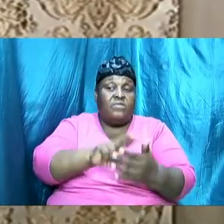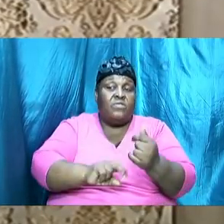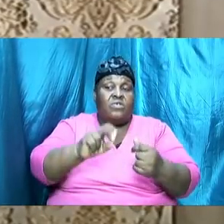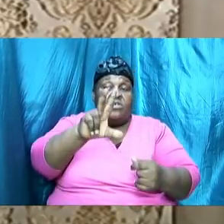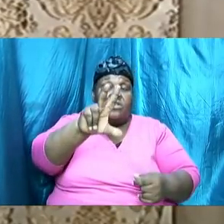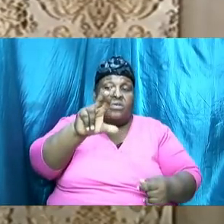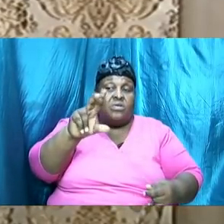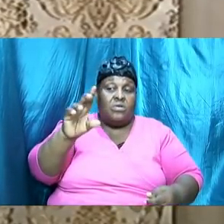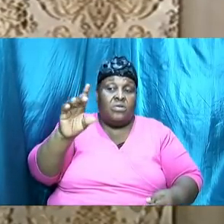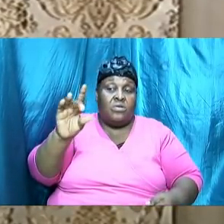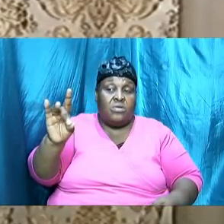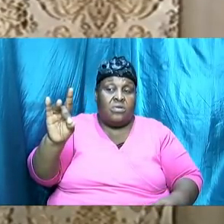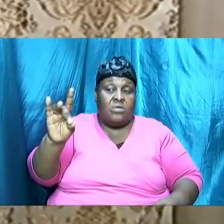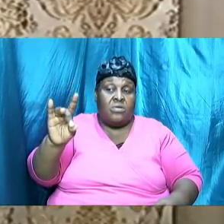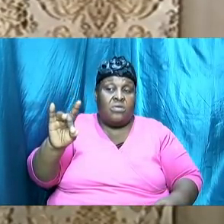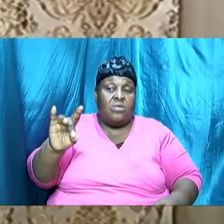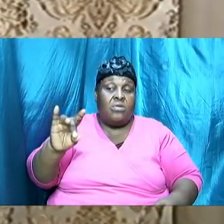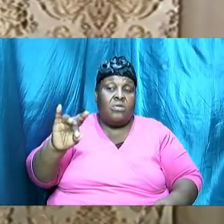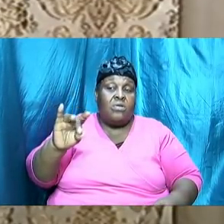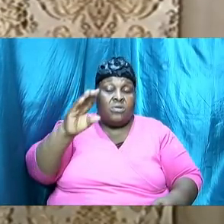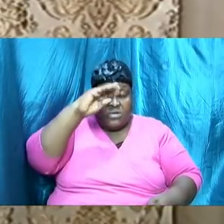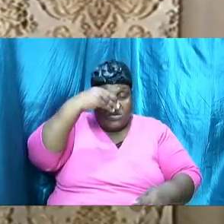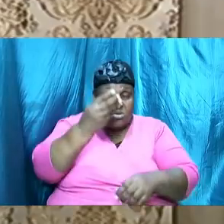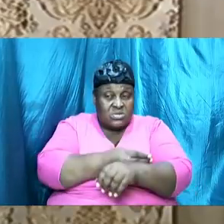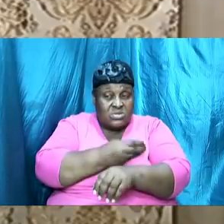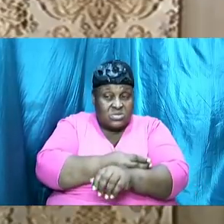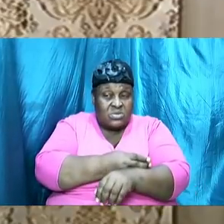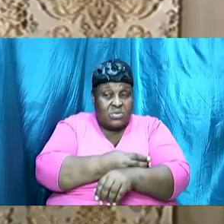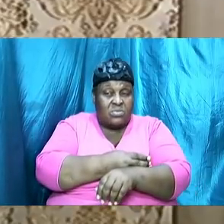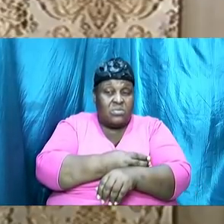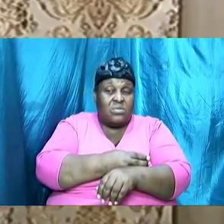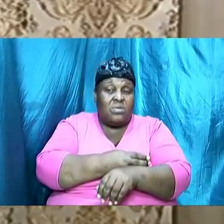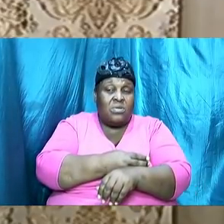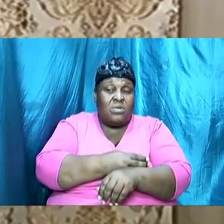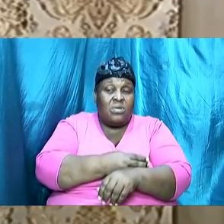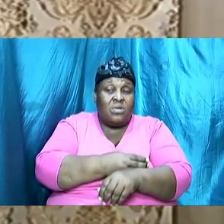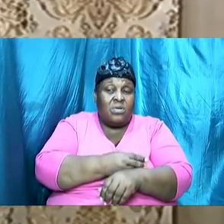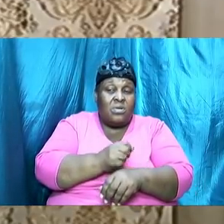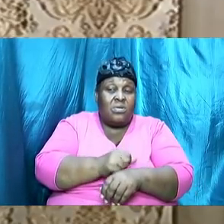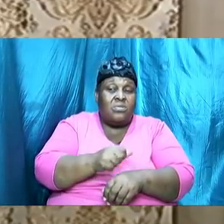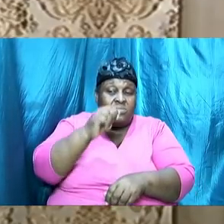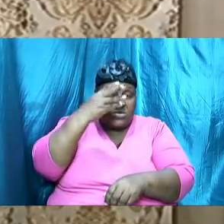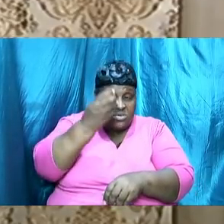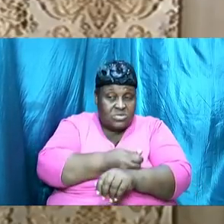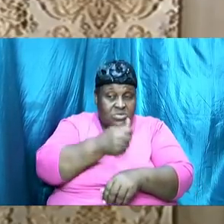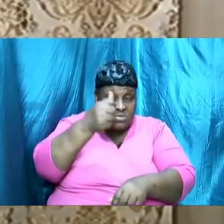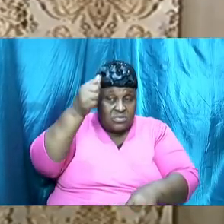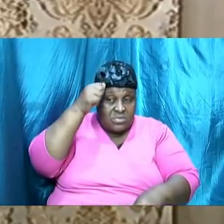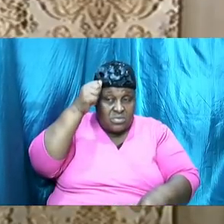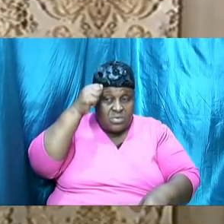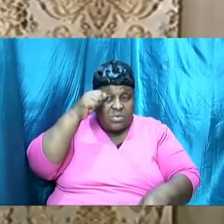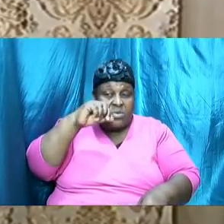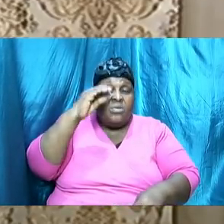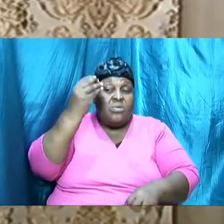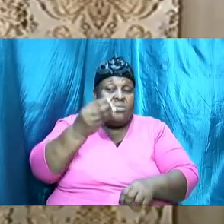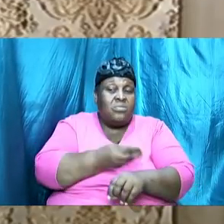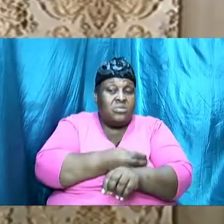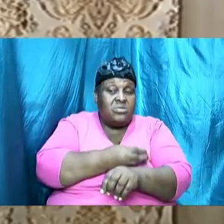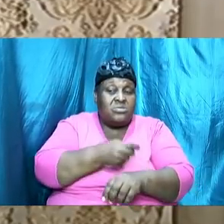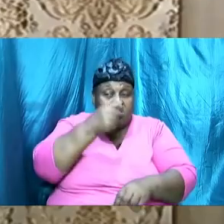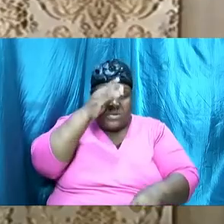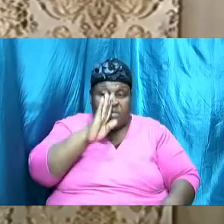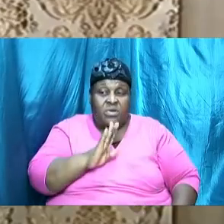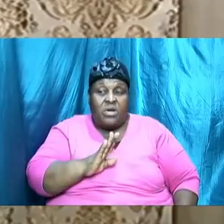of Enos which was the son of Seth which was the son of Adam which was the son of God